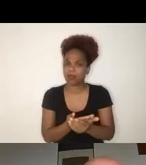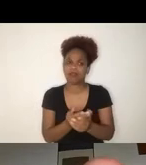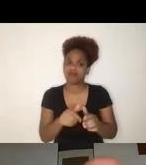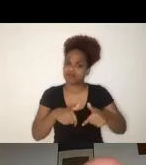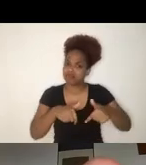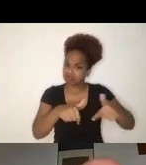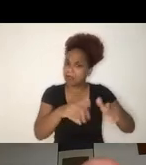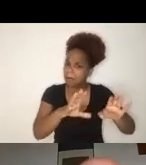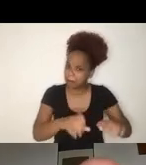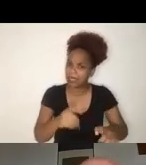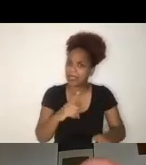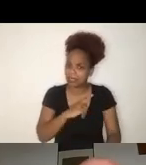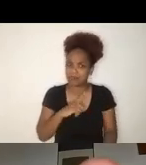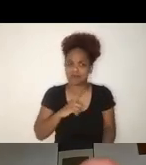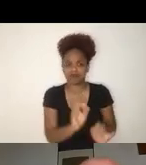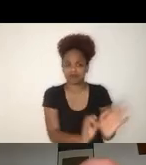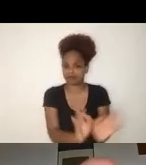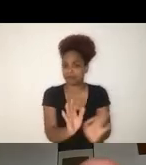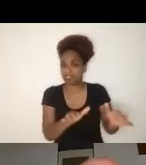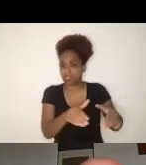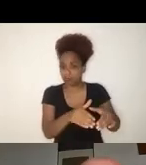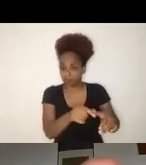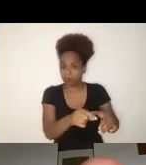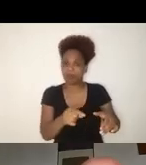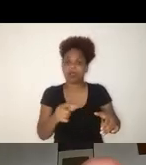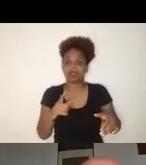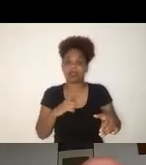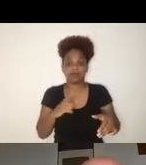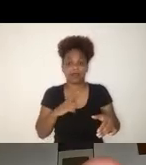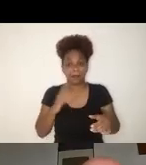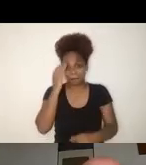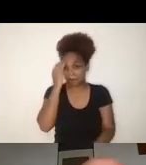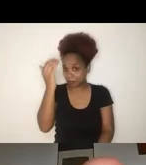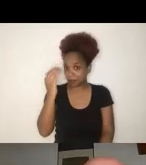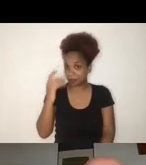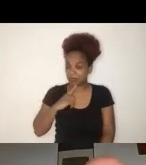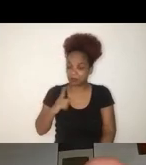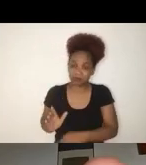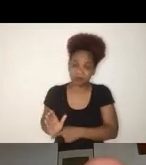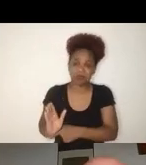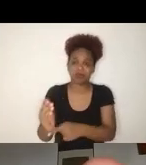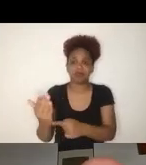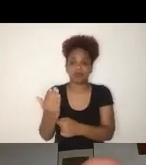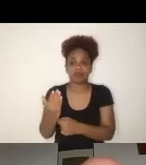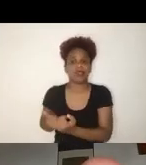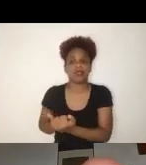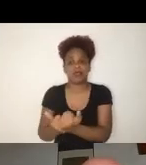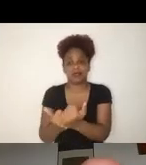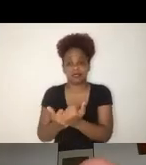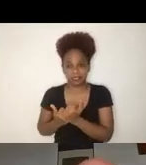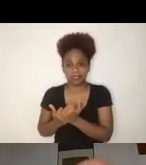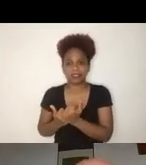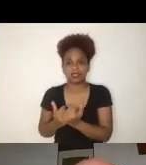especially developed in a collaborative manner, including teachers. This is actually a little bit